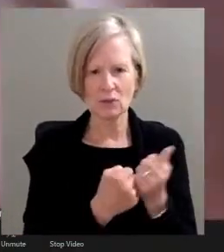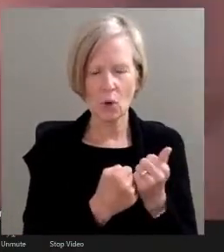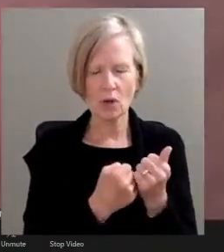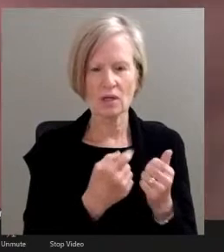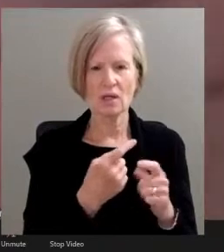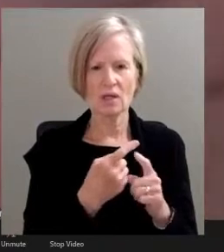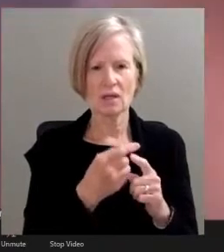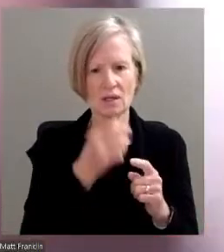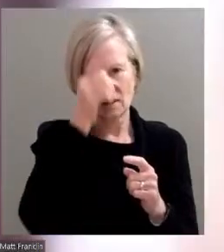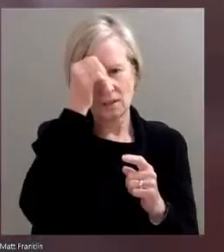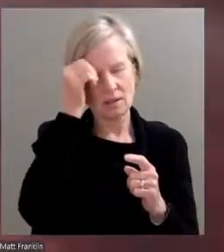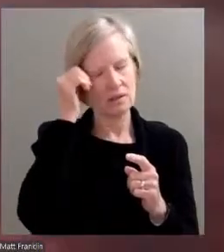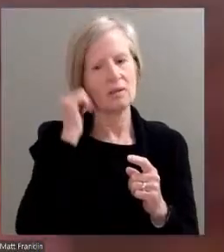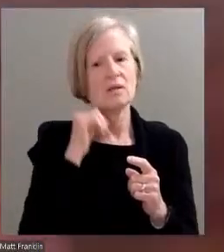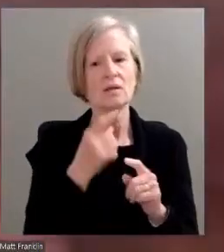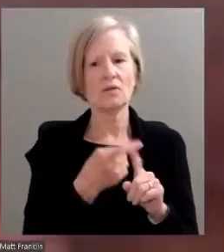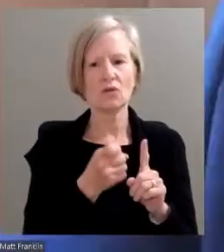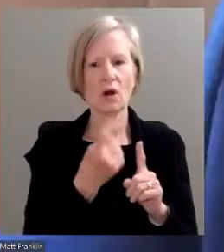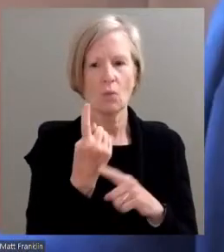our